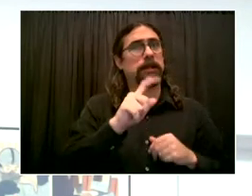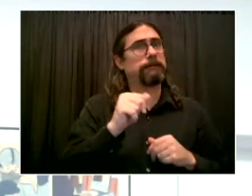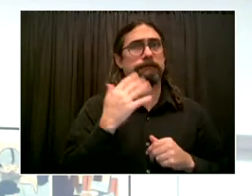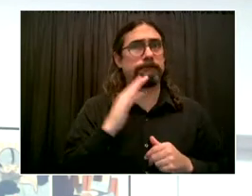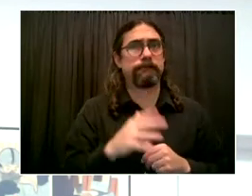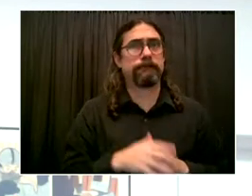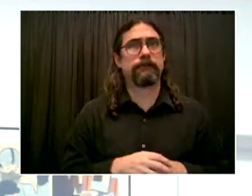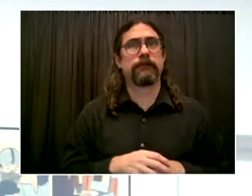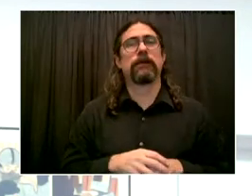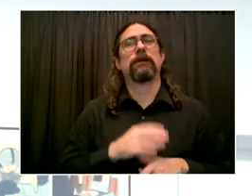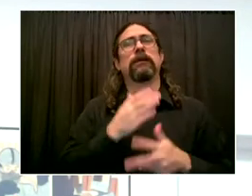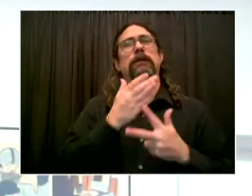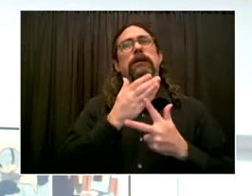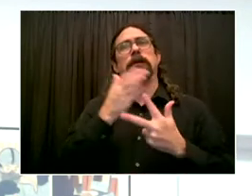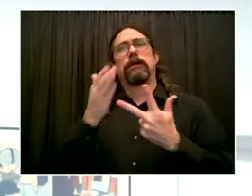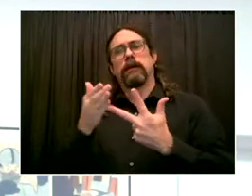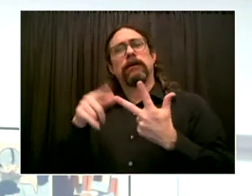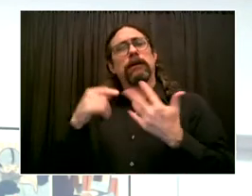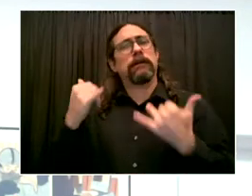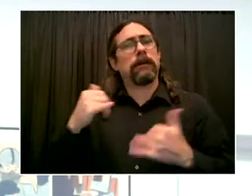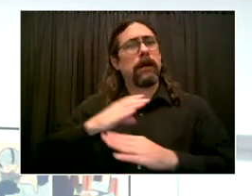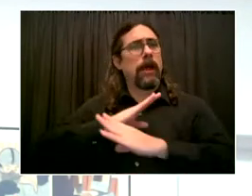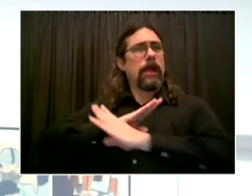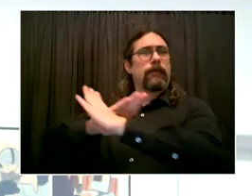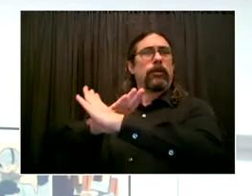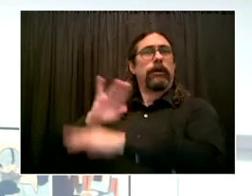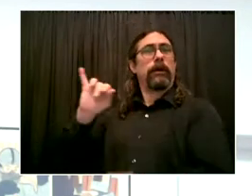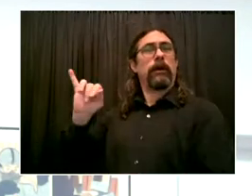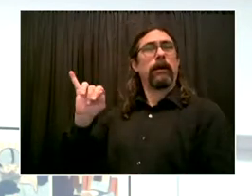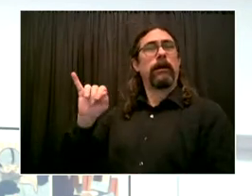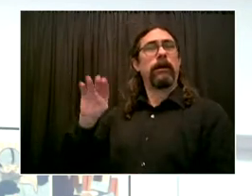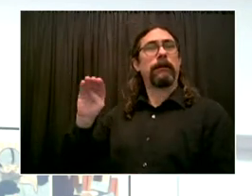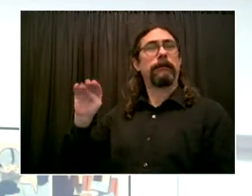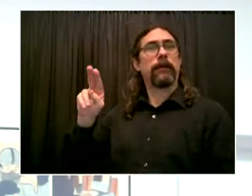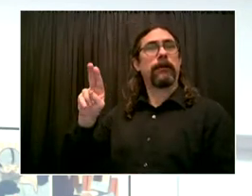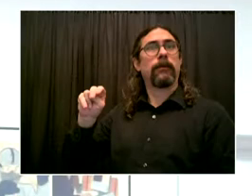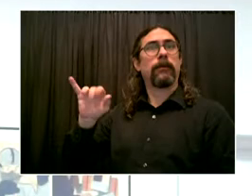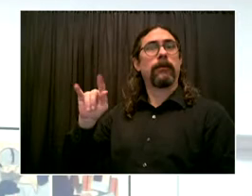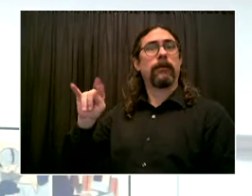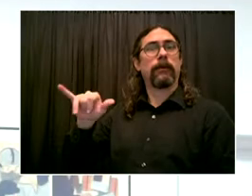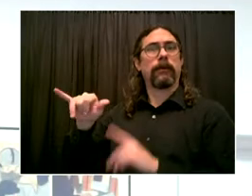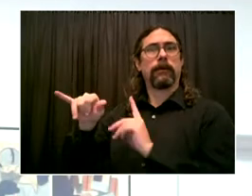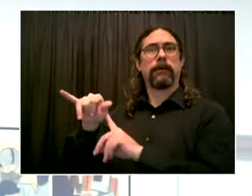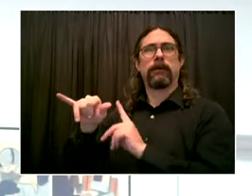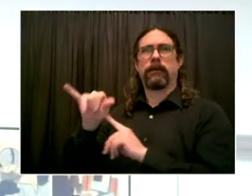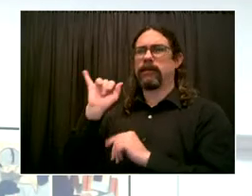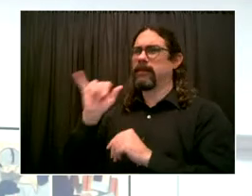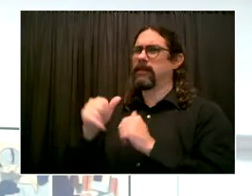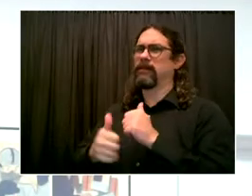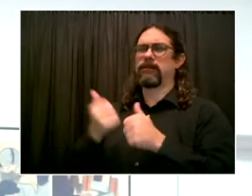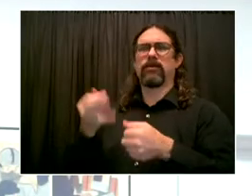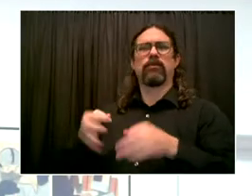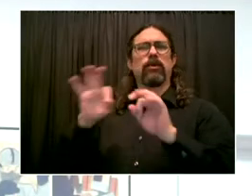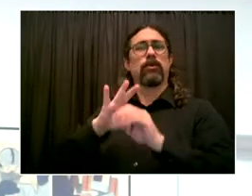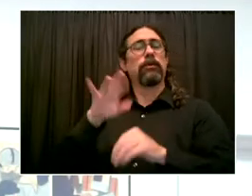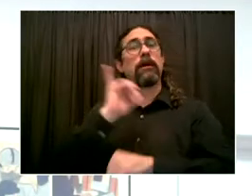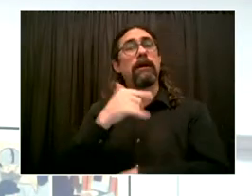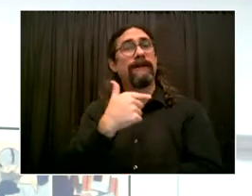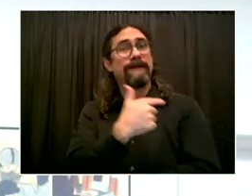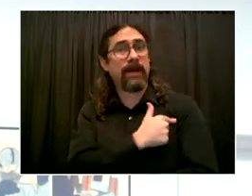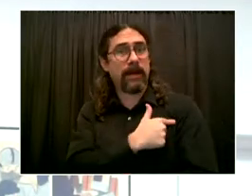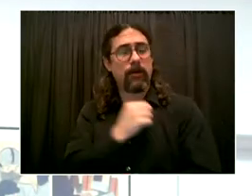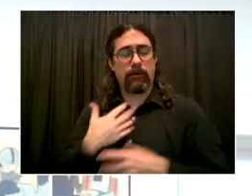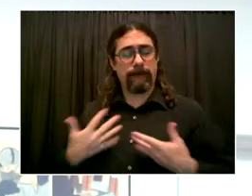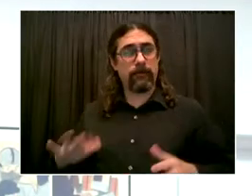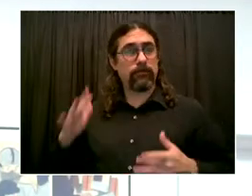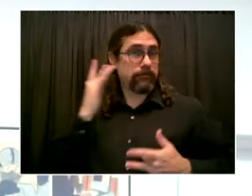immunity from vaccination or from prior infection. Preliminary evidence suggests that those who've had COVID-19 in